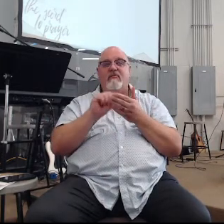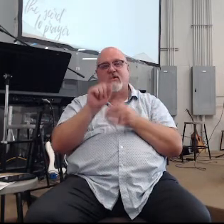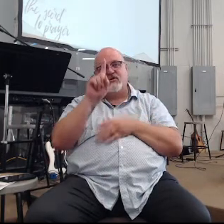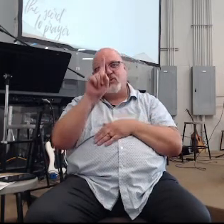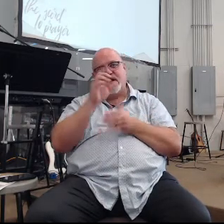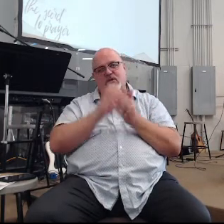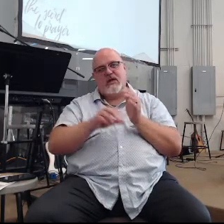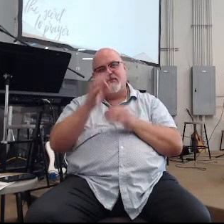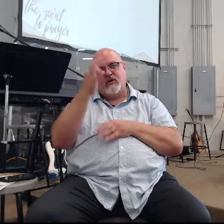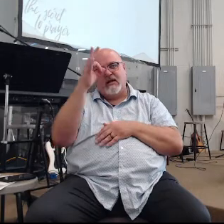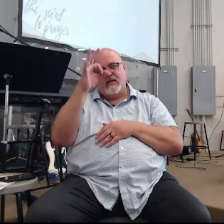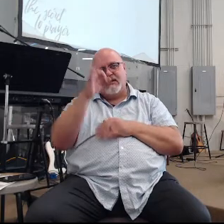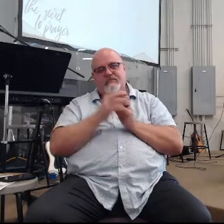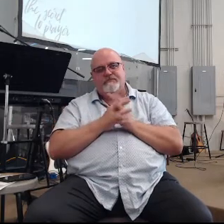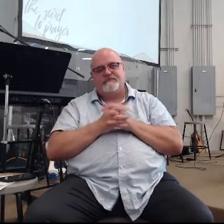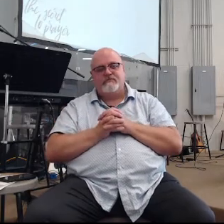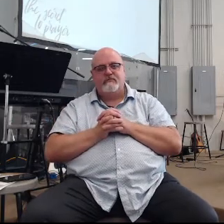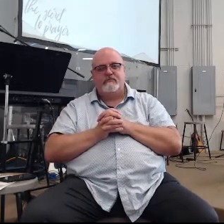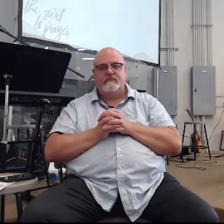1 of chapter 19 these are